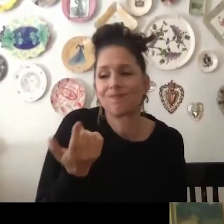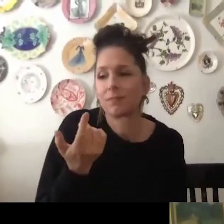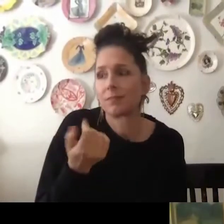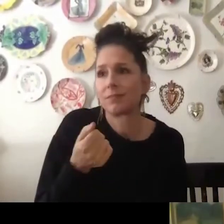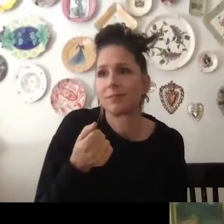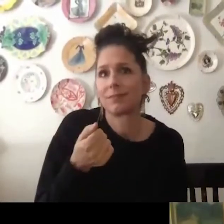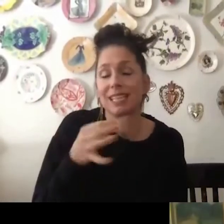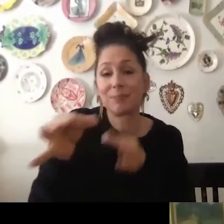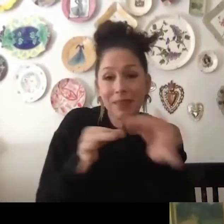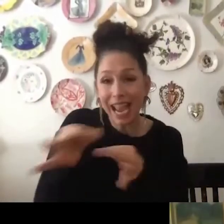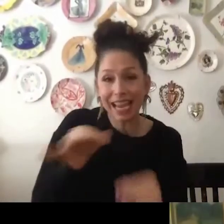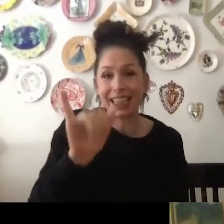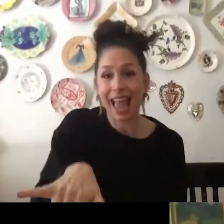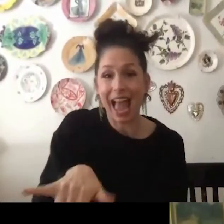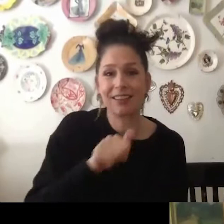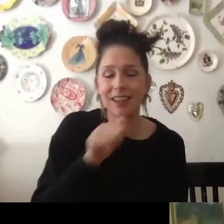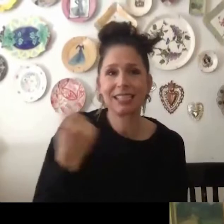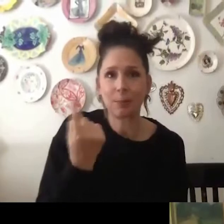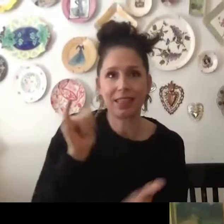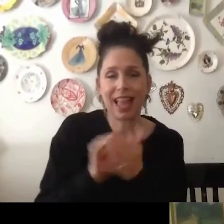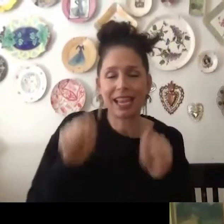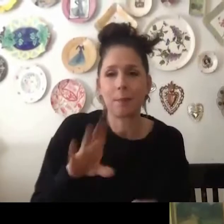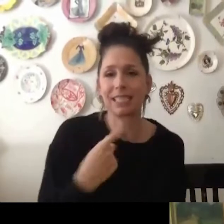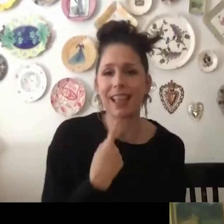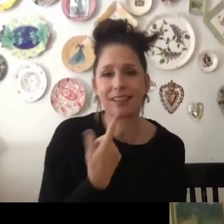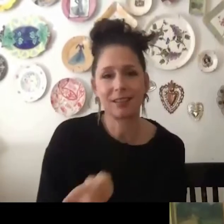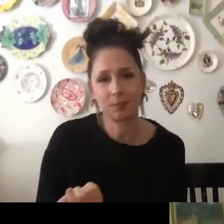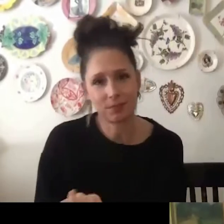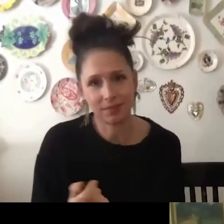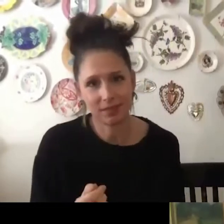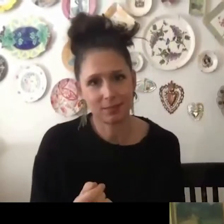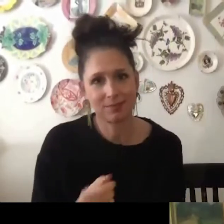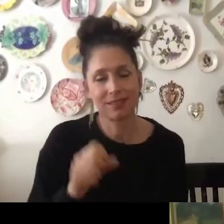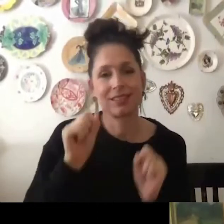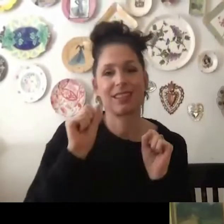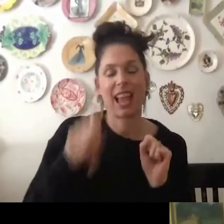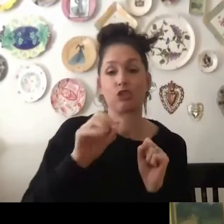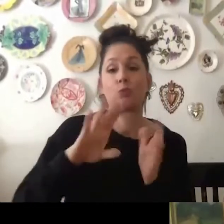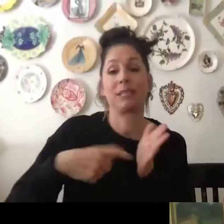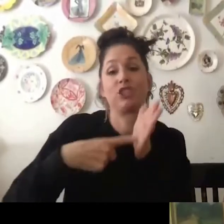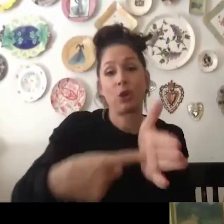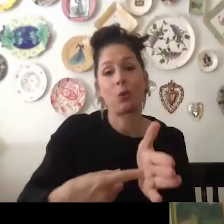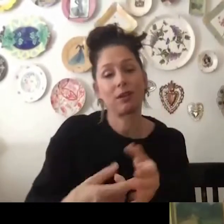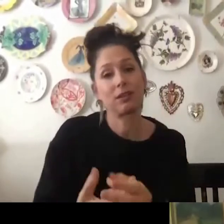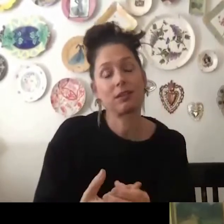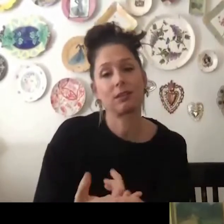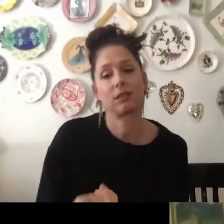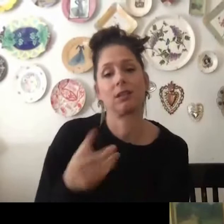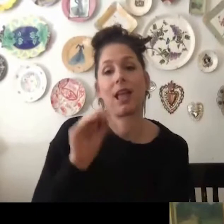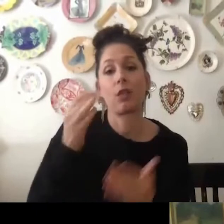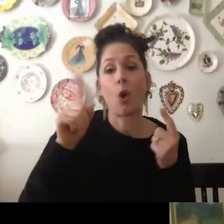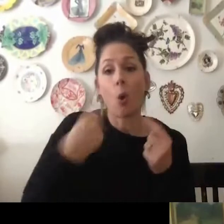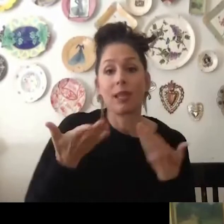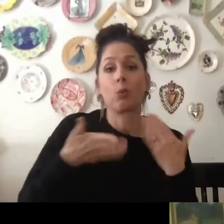And I realized that explaining that is not something that can be said. It has to be shown.